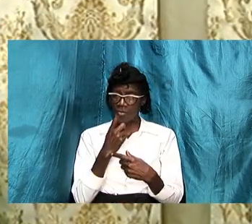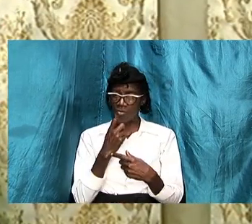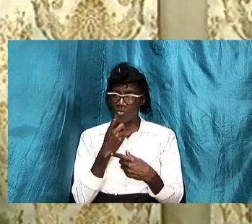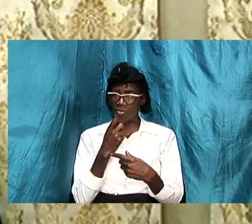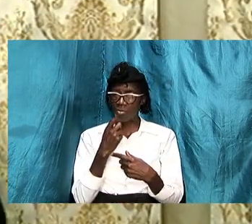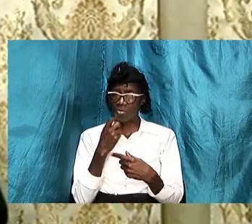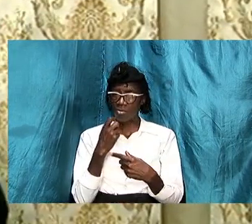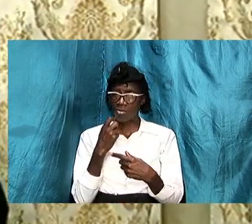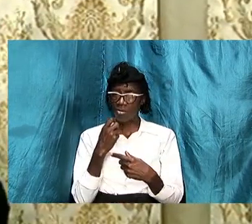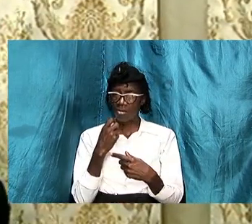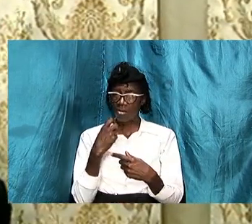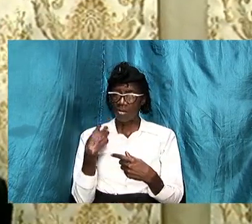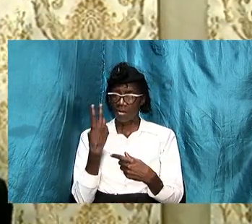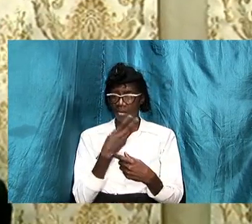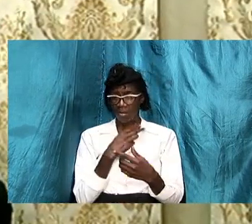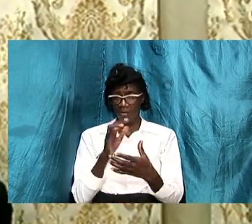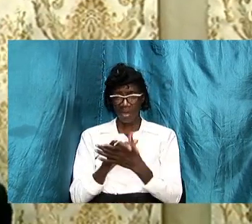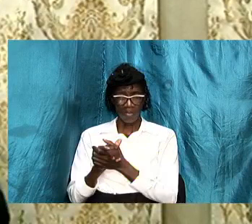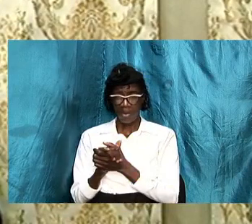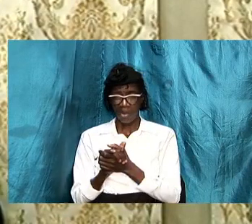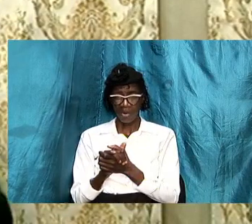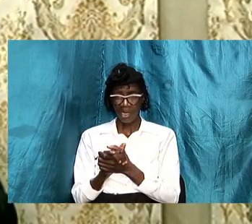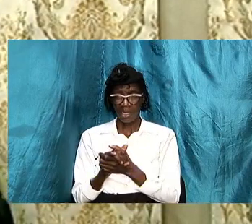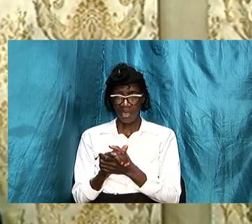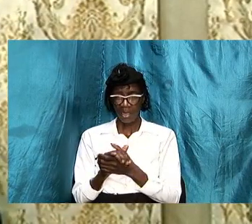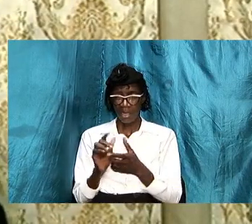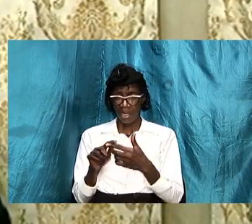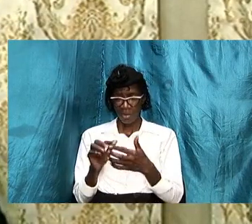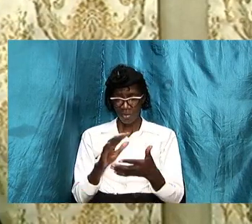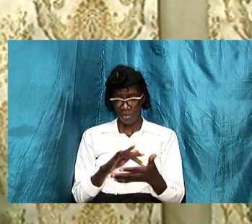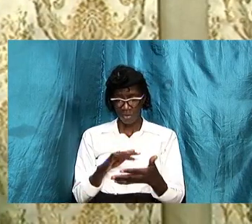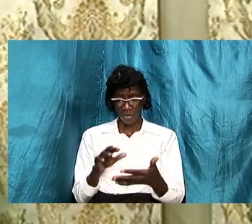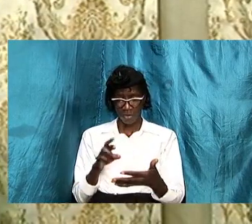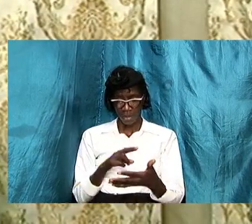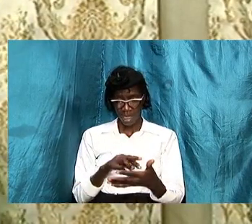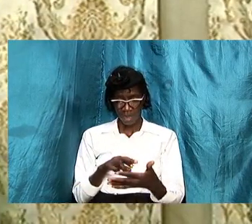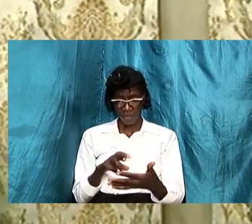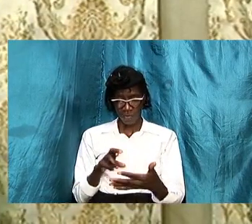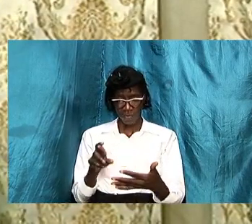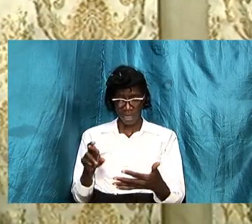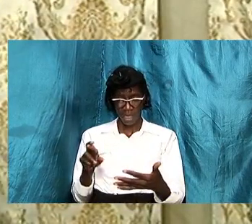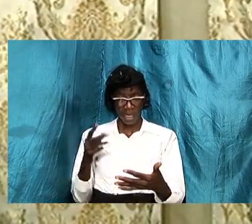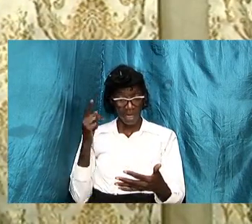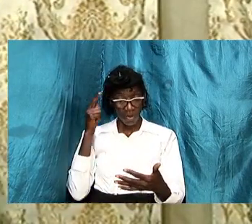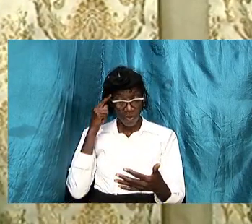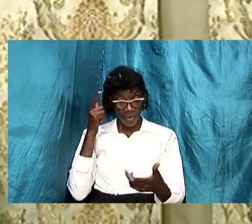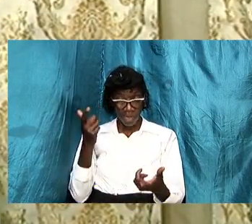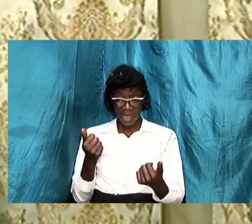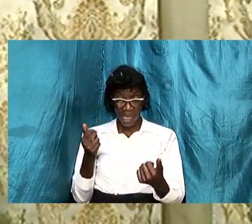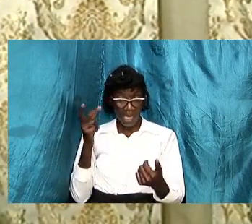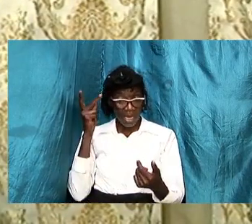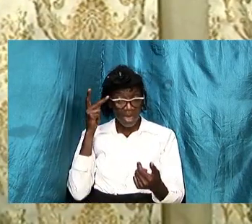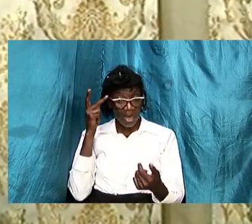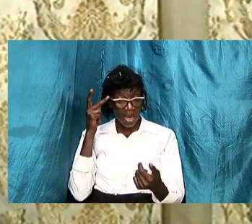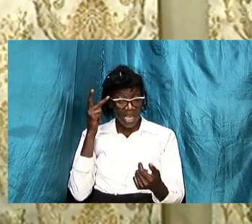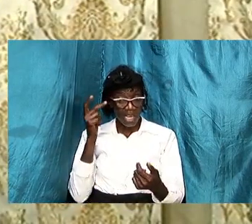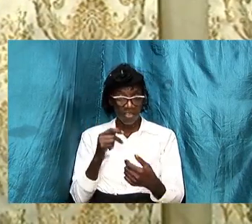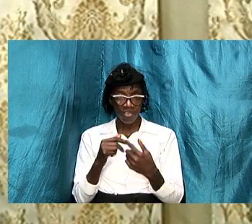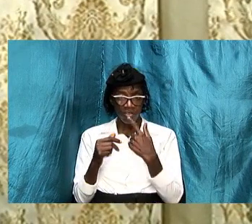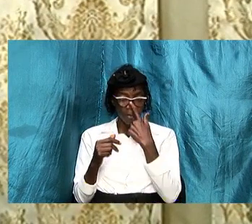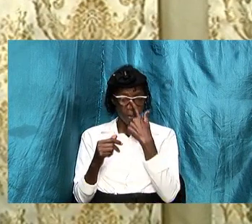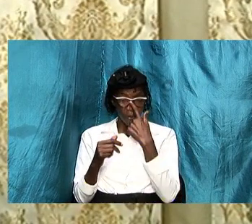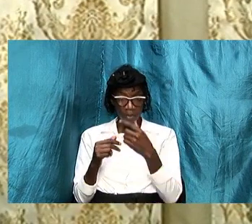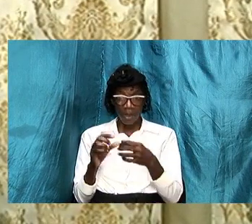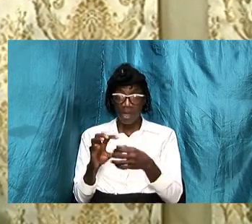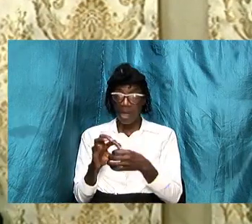and then to to to study and to read and to know and to gain knowledge of